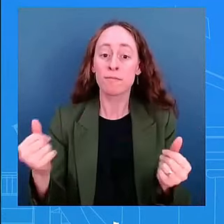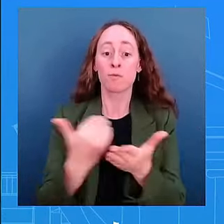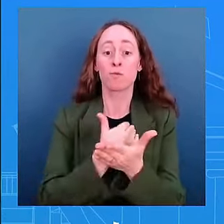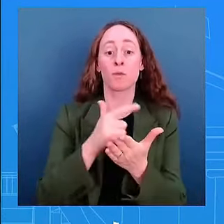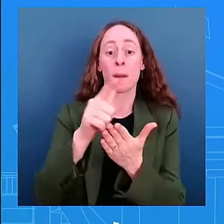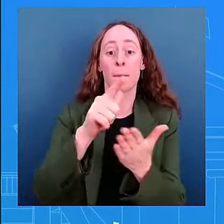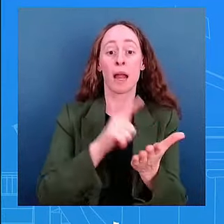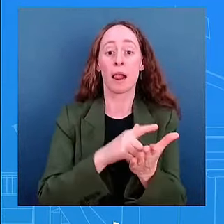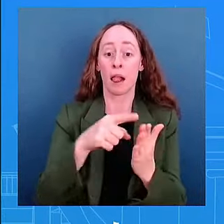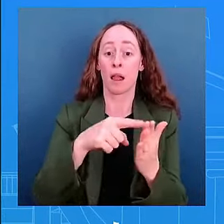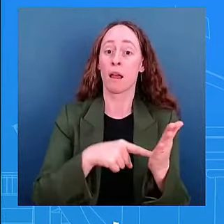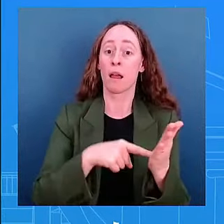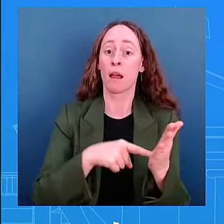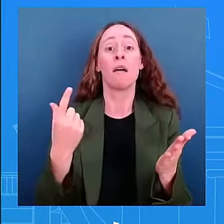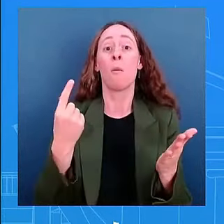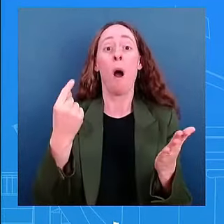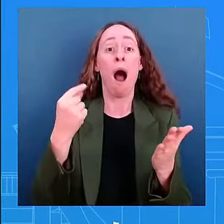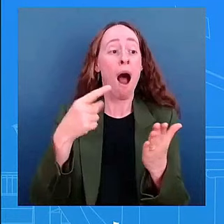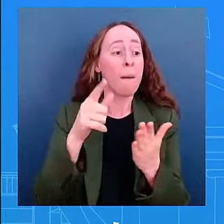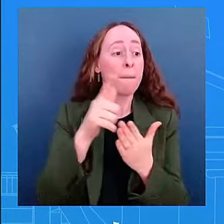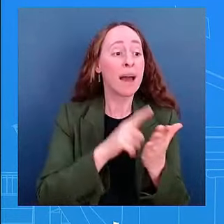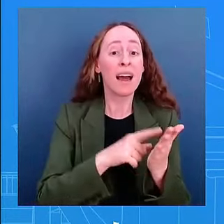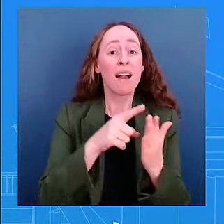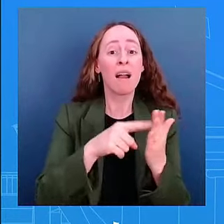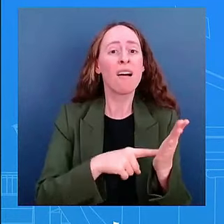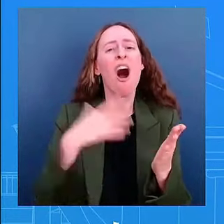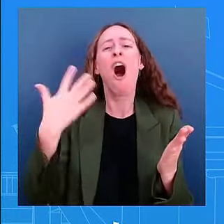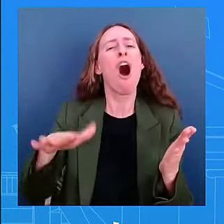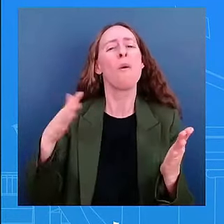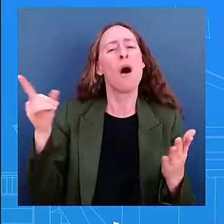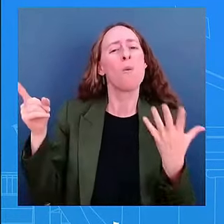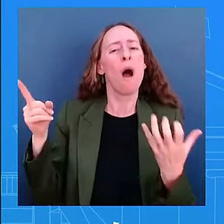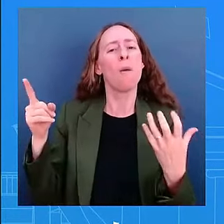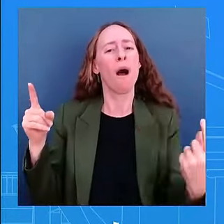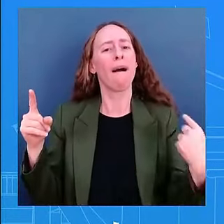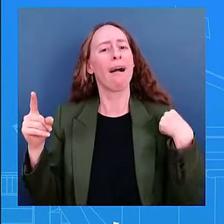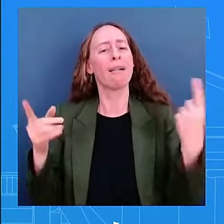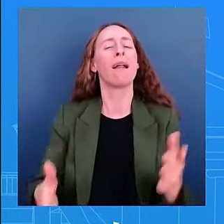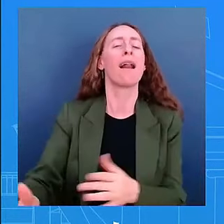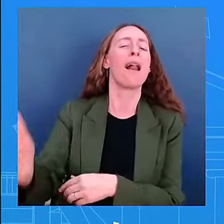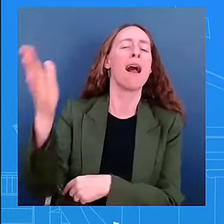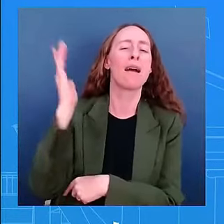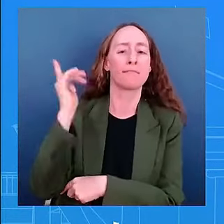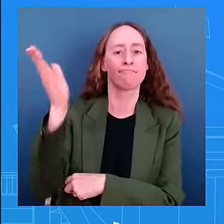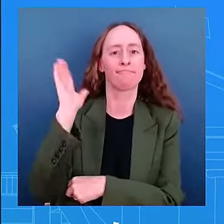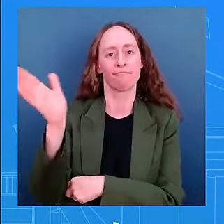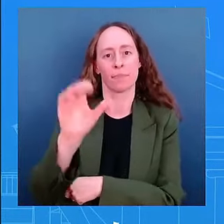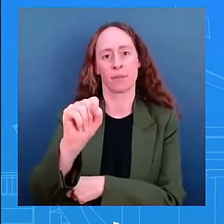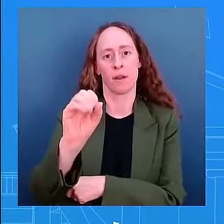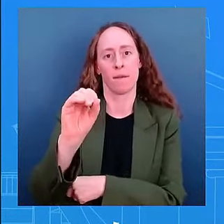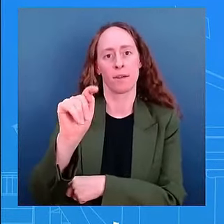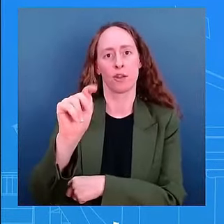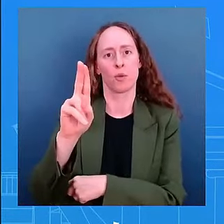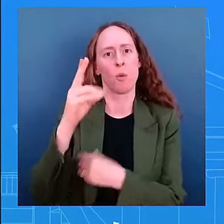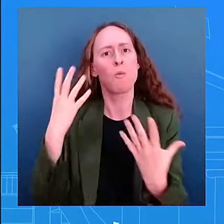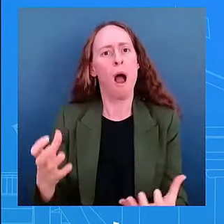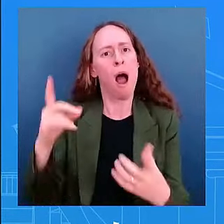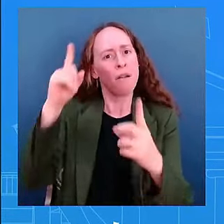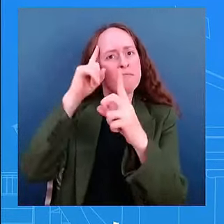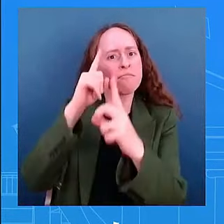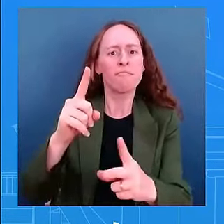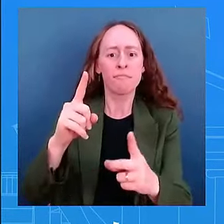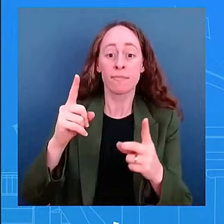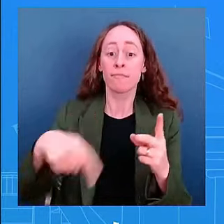it strengthens privacy protections bans targeted advertising to children and demands tech companies stop